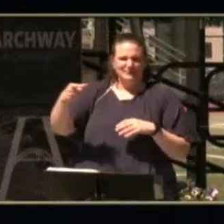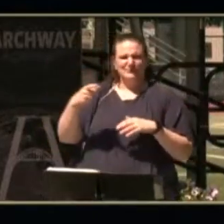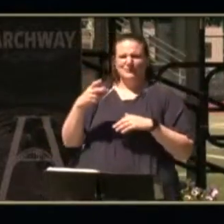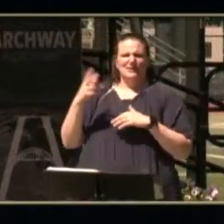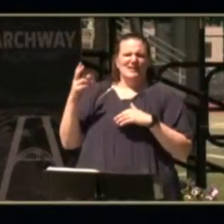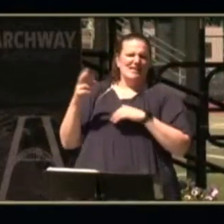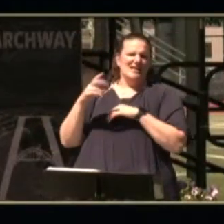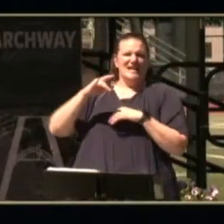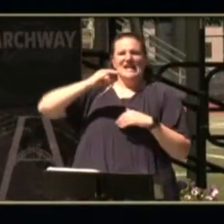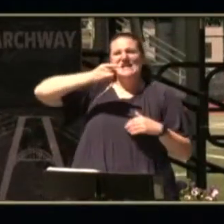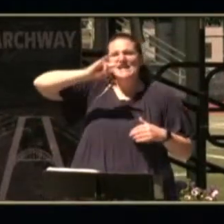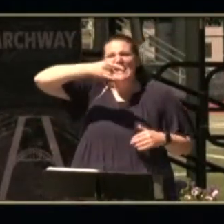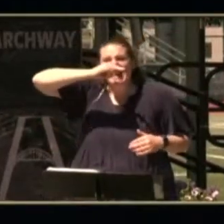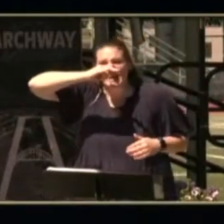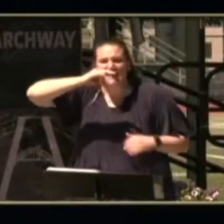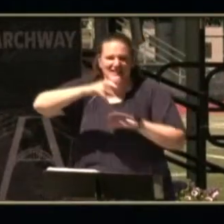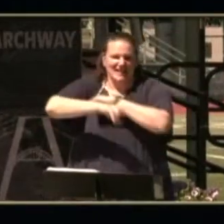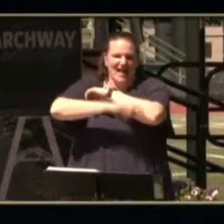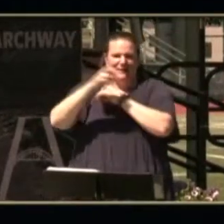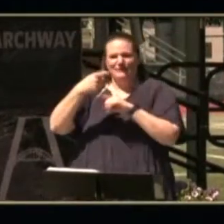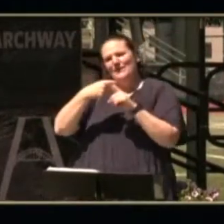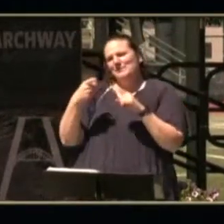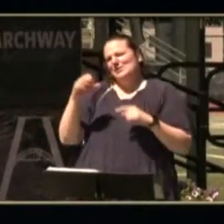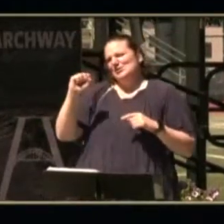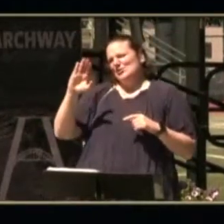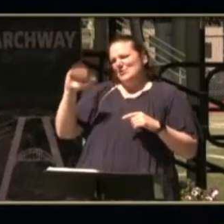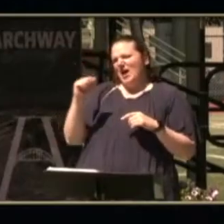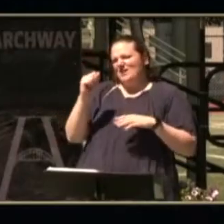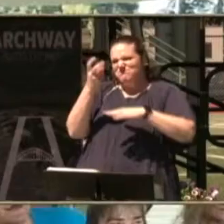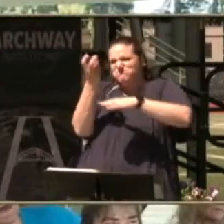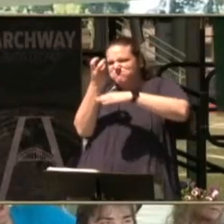kidnapped by a scuba diver